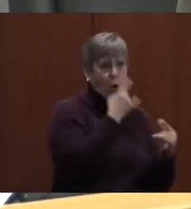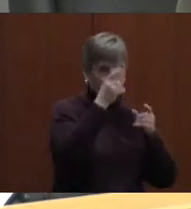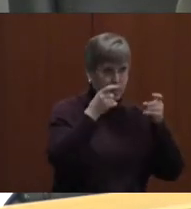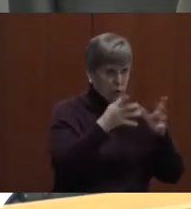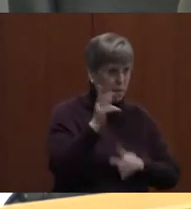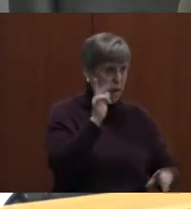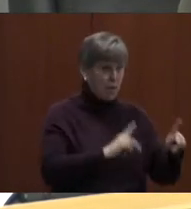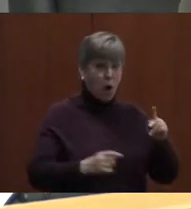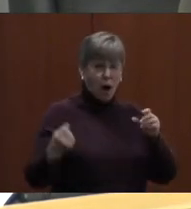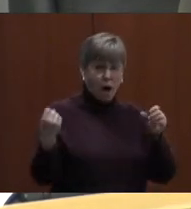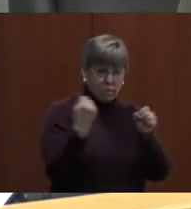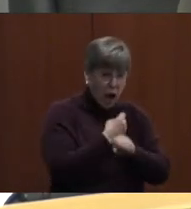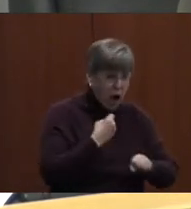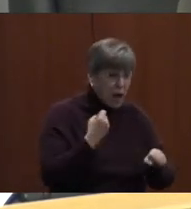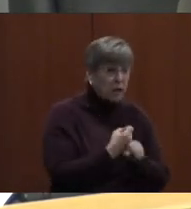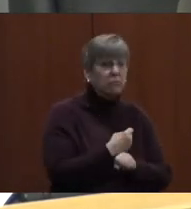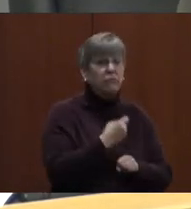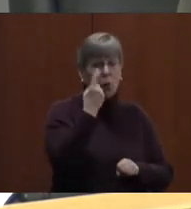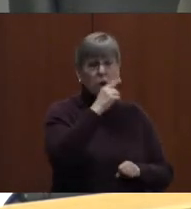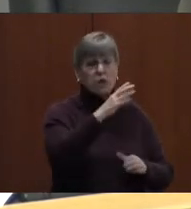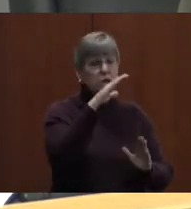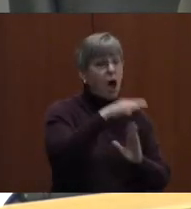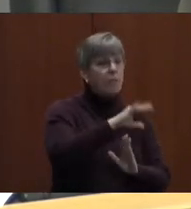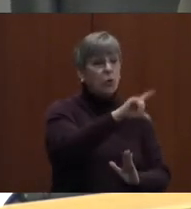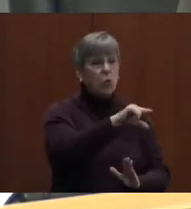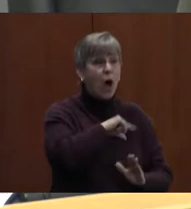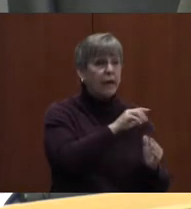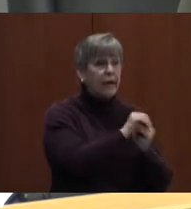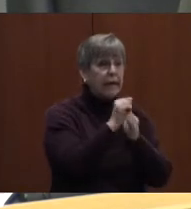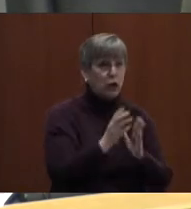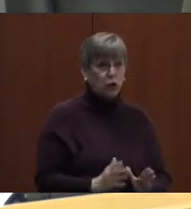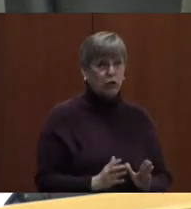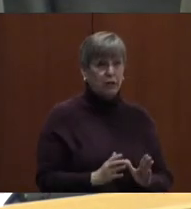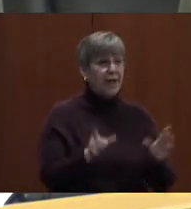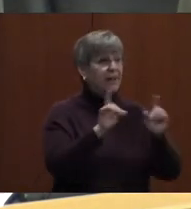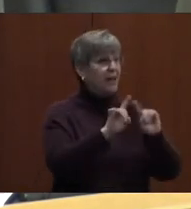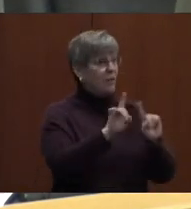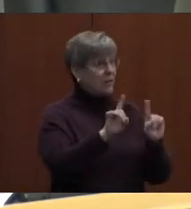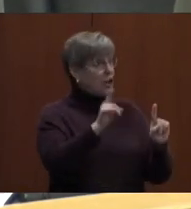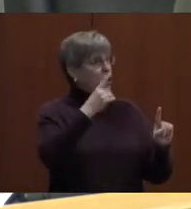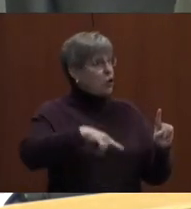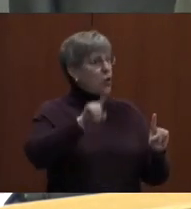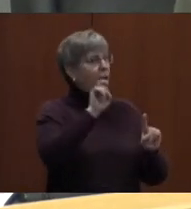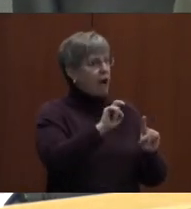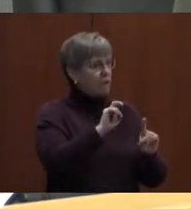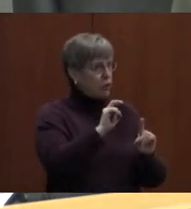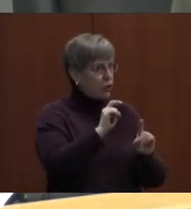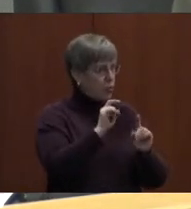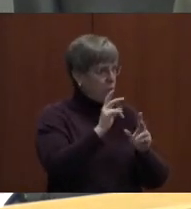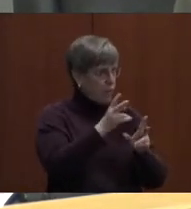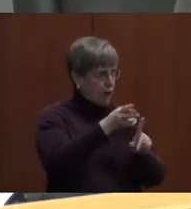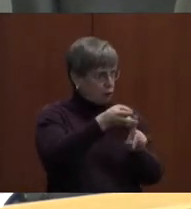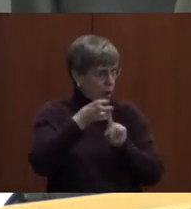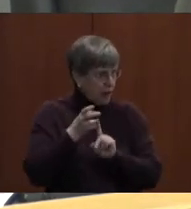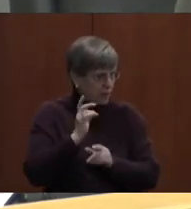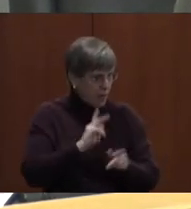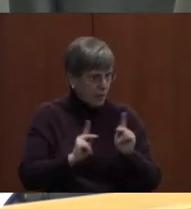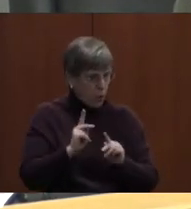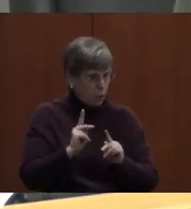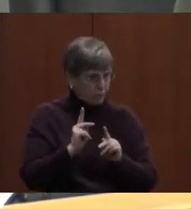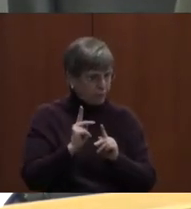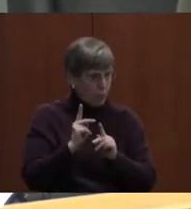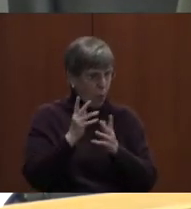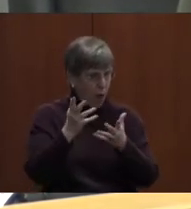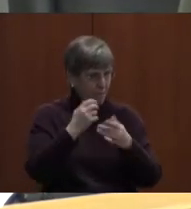fighting over top-quality leadership. And to get those things, you've got to attract people, and we've got to figure out a way to do that.